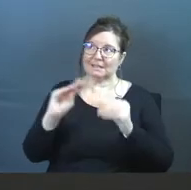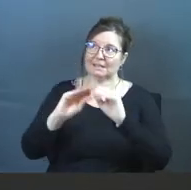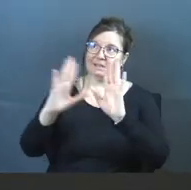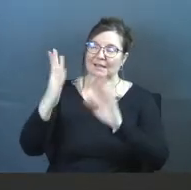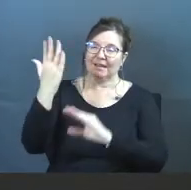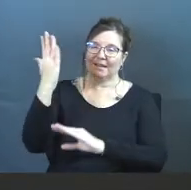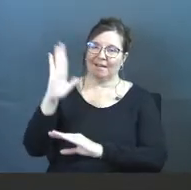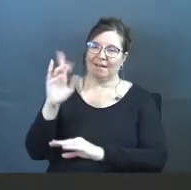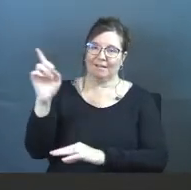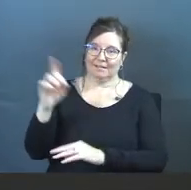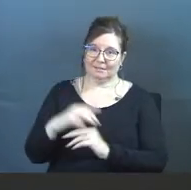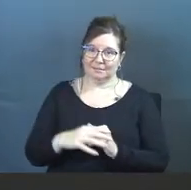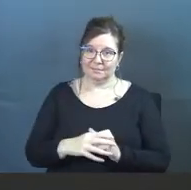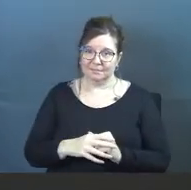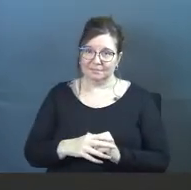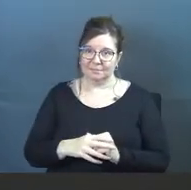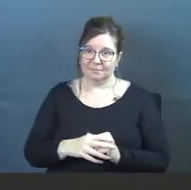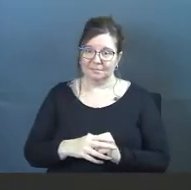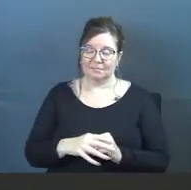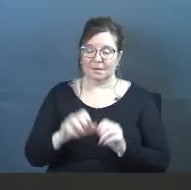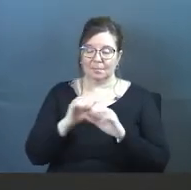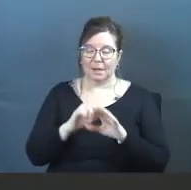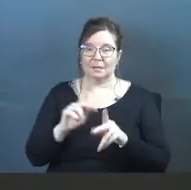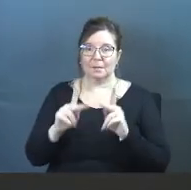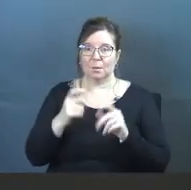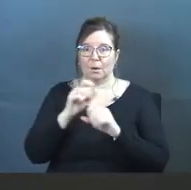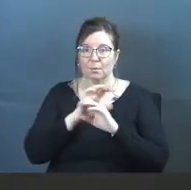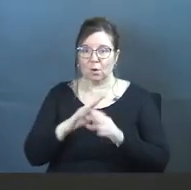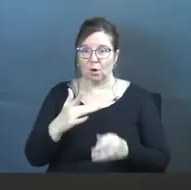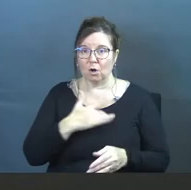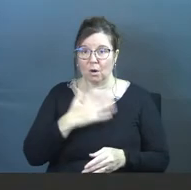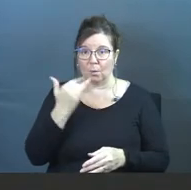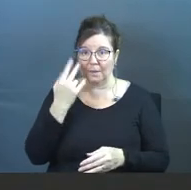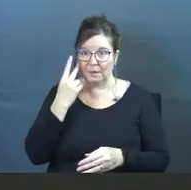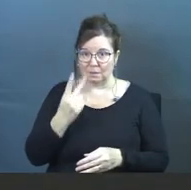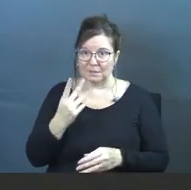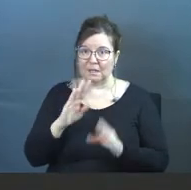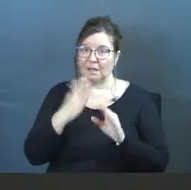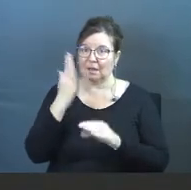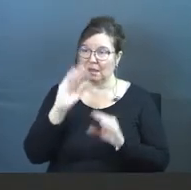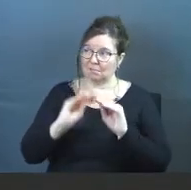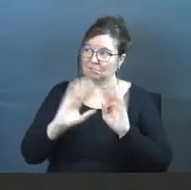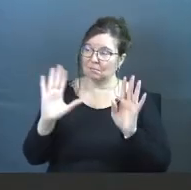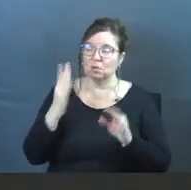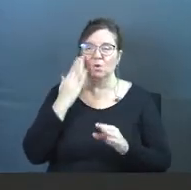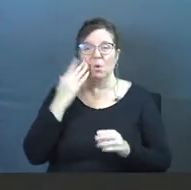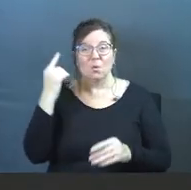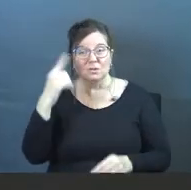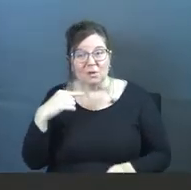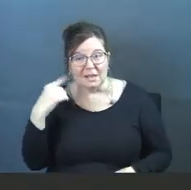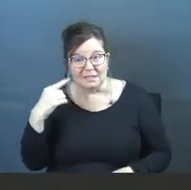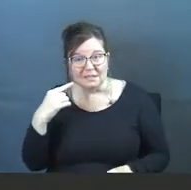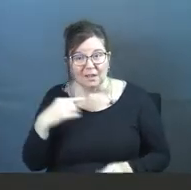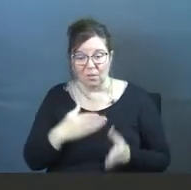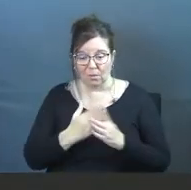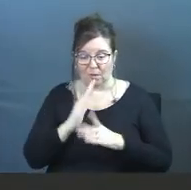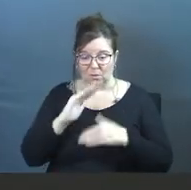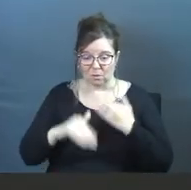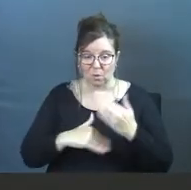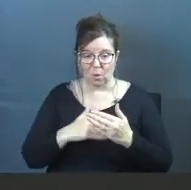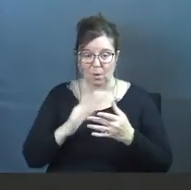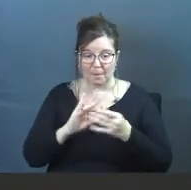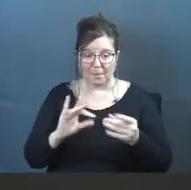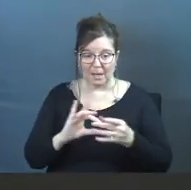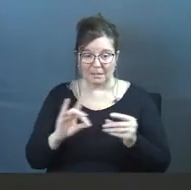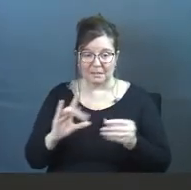God. Blessed are the pure in heart for they shall see God. You know what's crazy throughout this whole